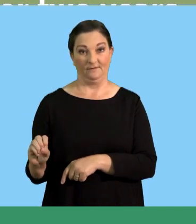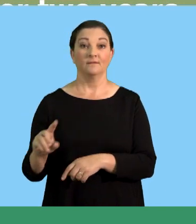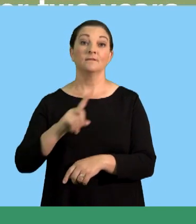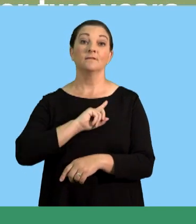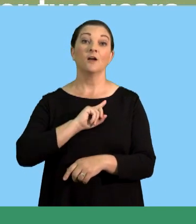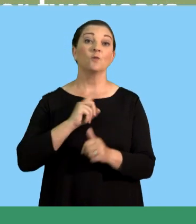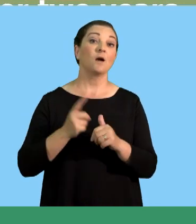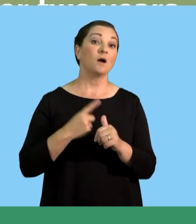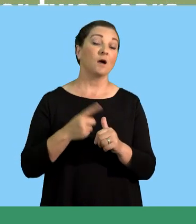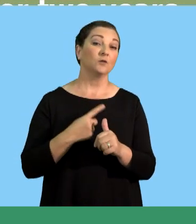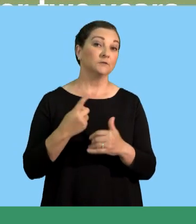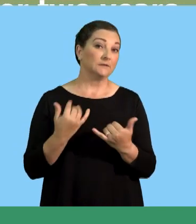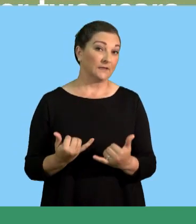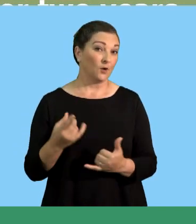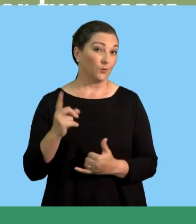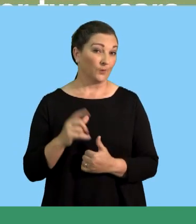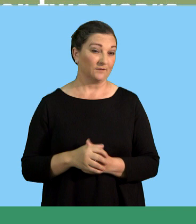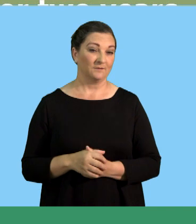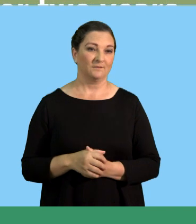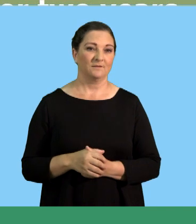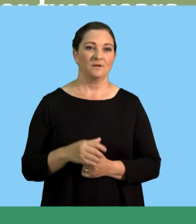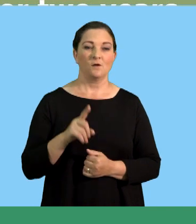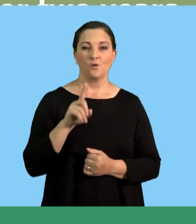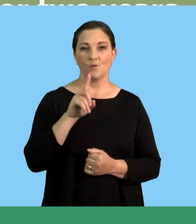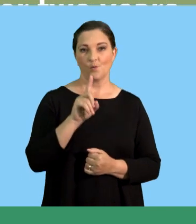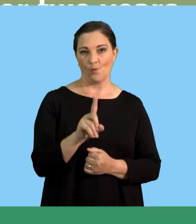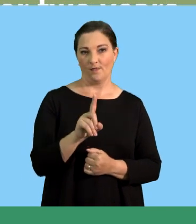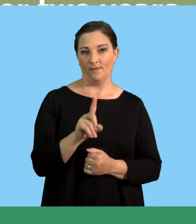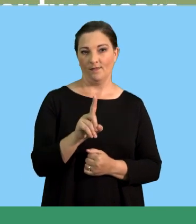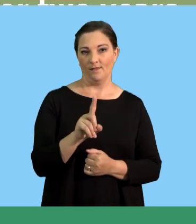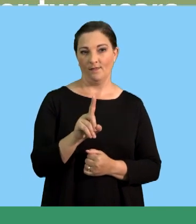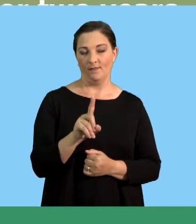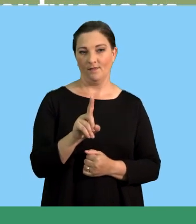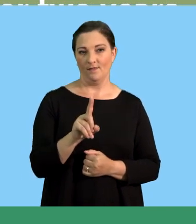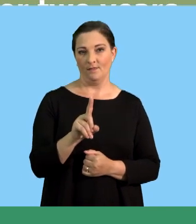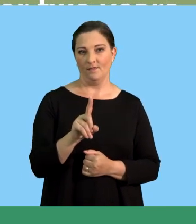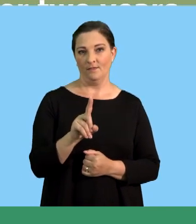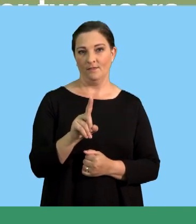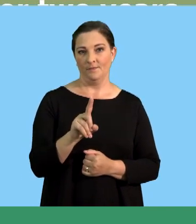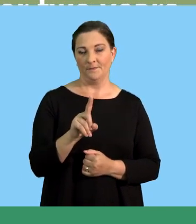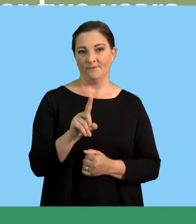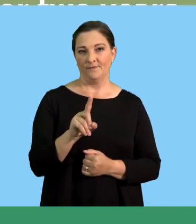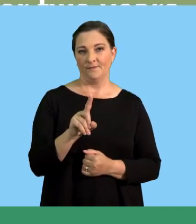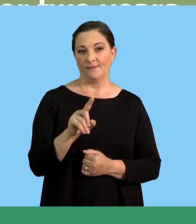770. So, the answer there becomes now 1